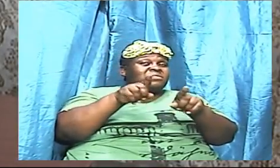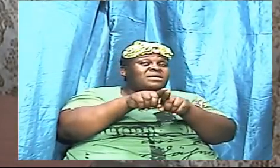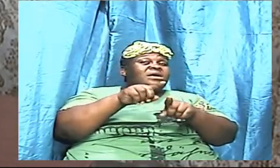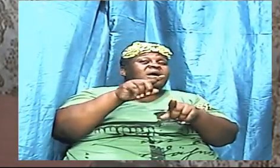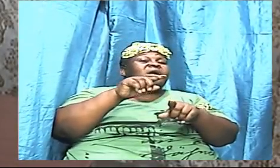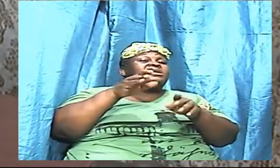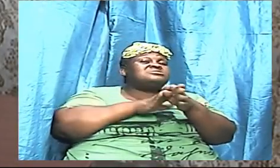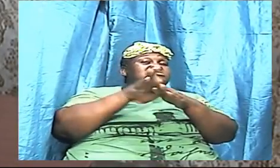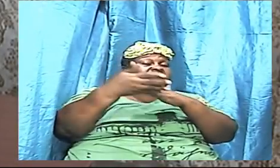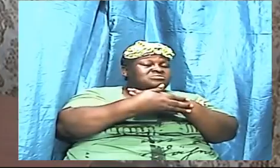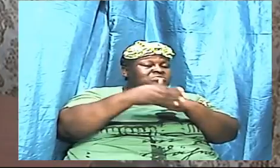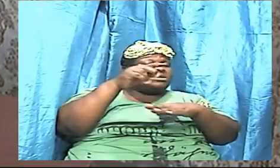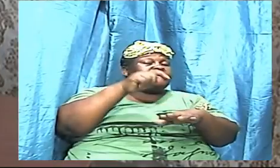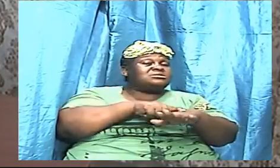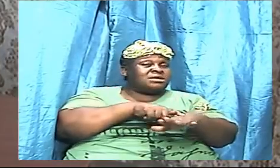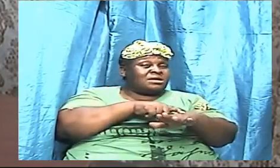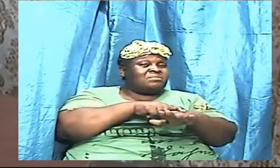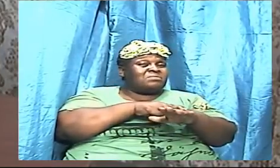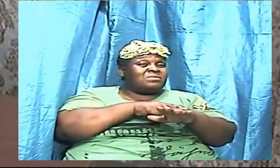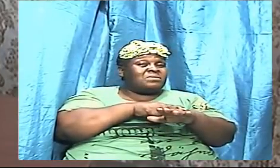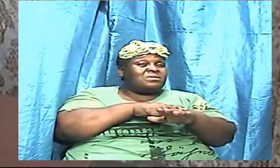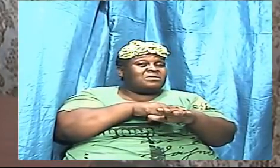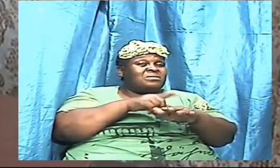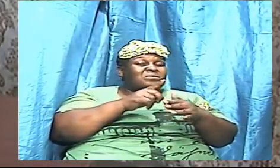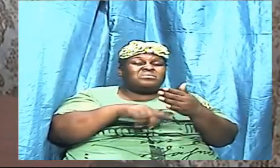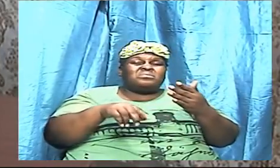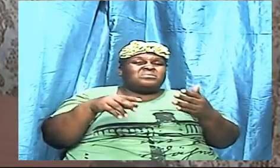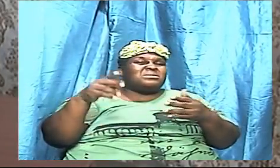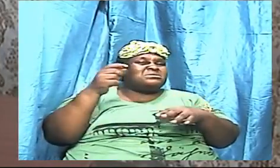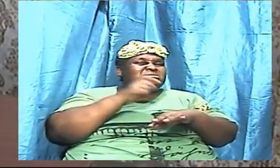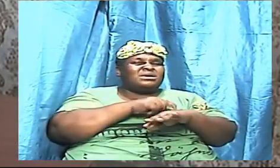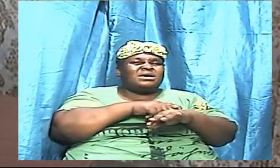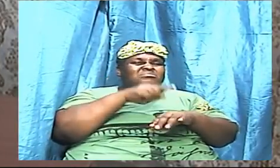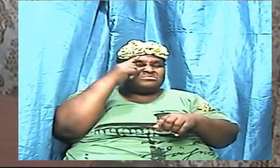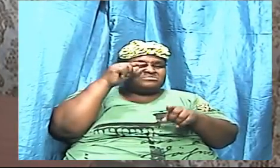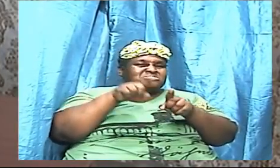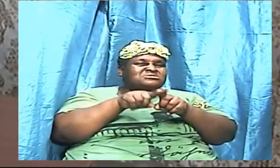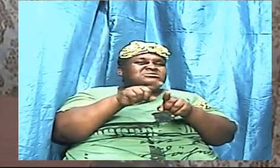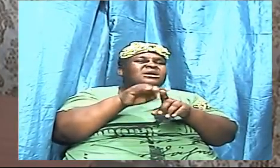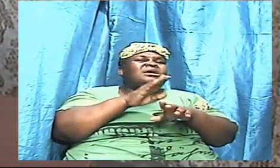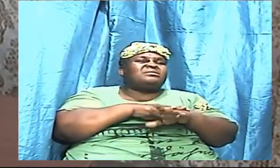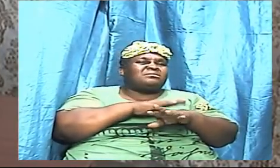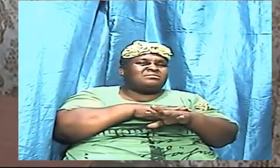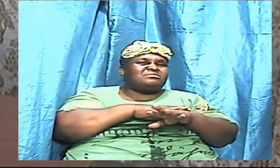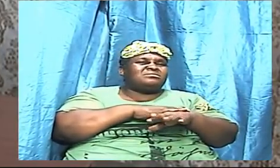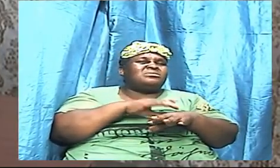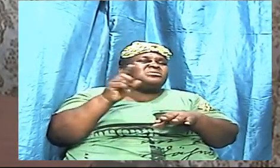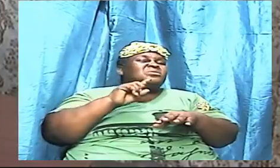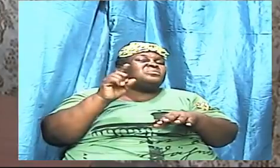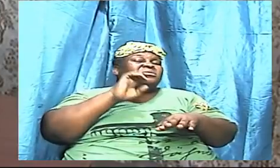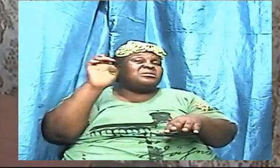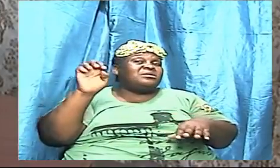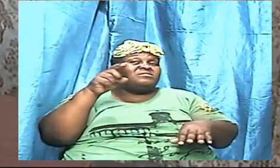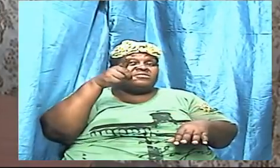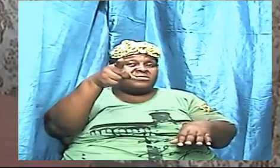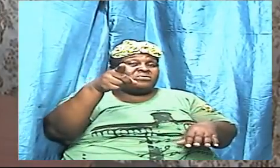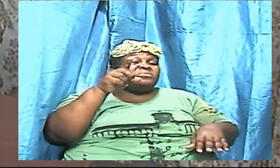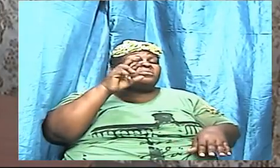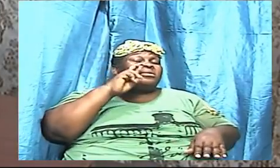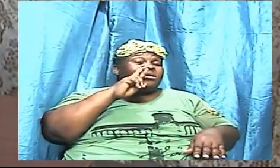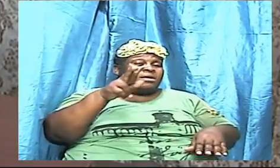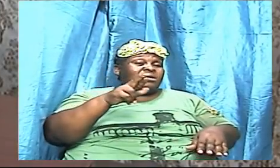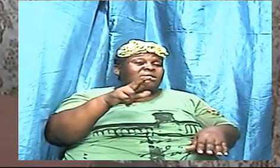time whatever time we eventually decide upon and then wherever you are just